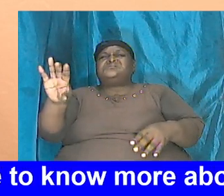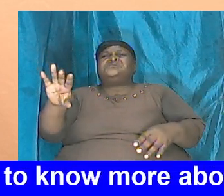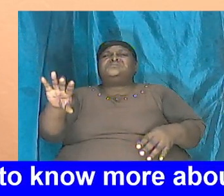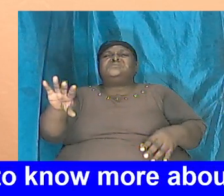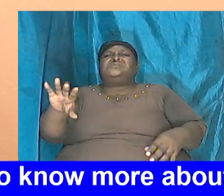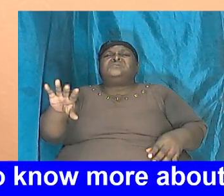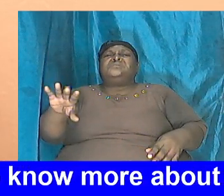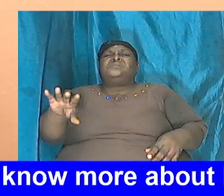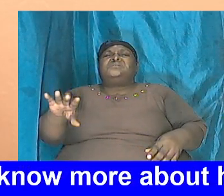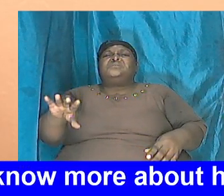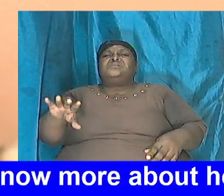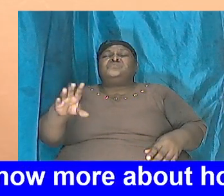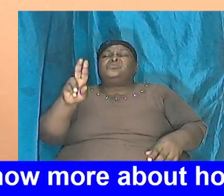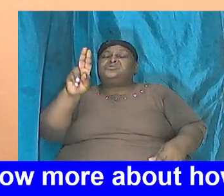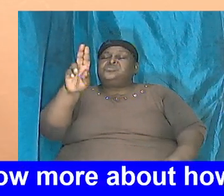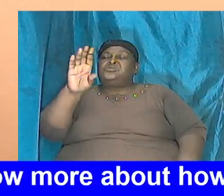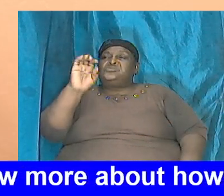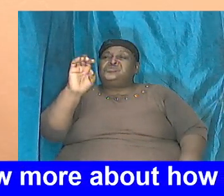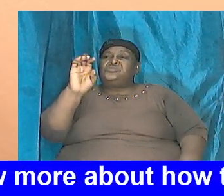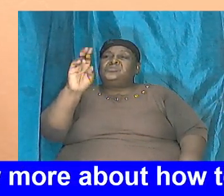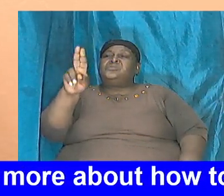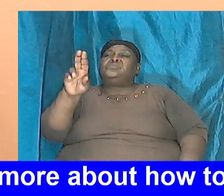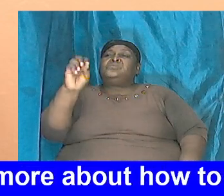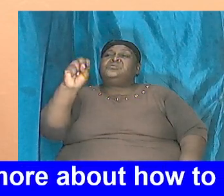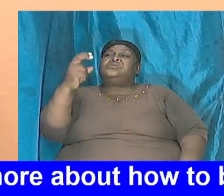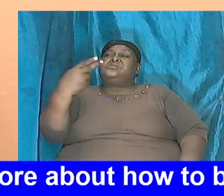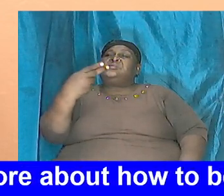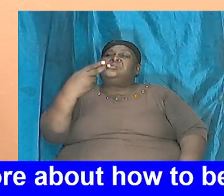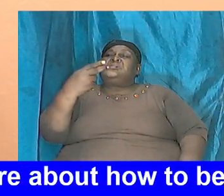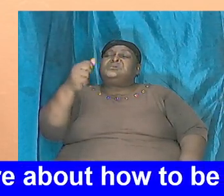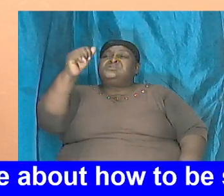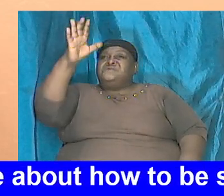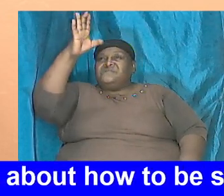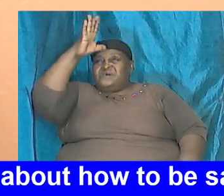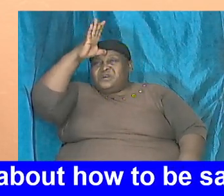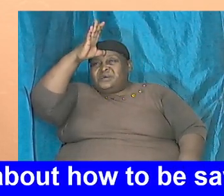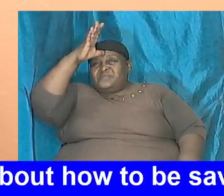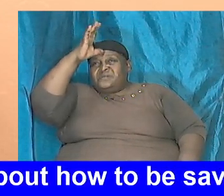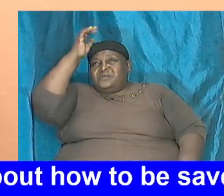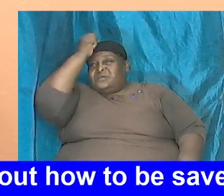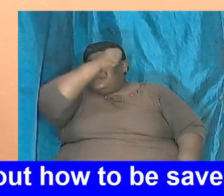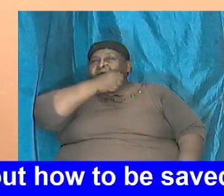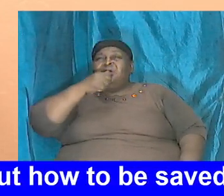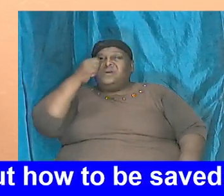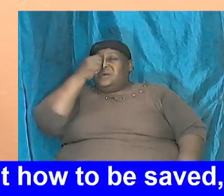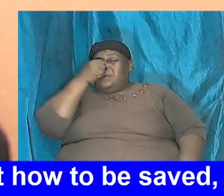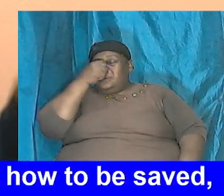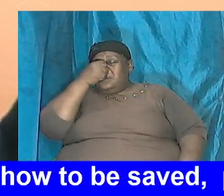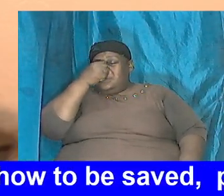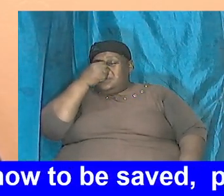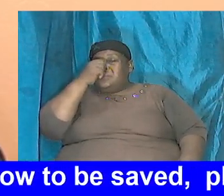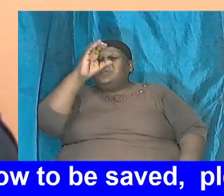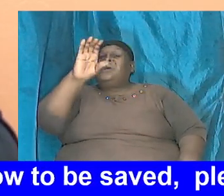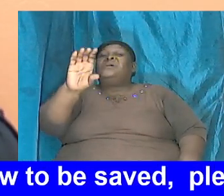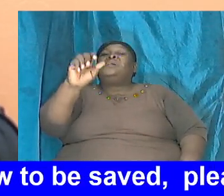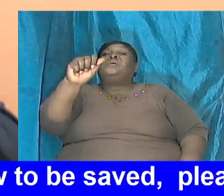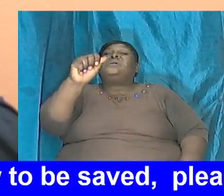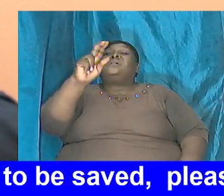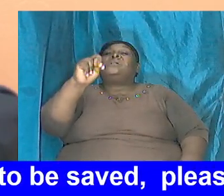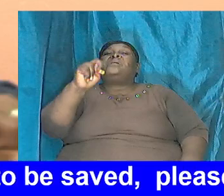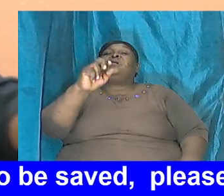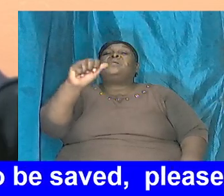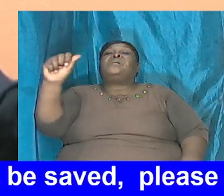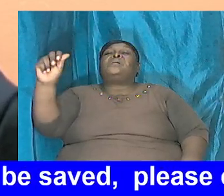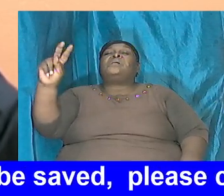Africans it was Cush who wasn't cursed Canaan was the father of the Canaanites and notice every time God says why